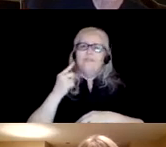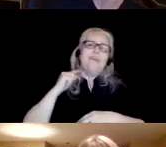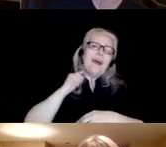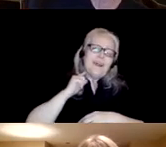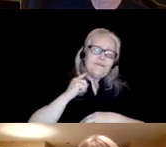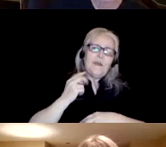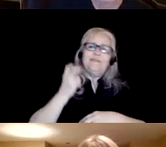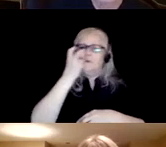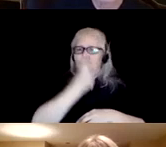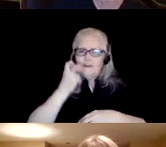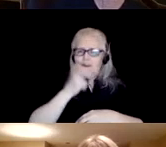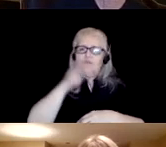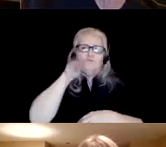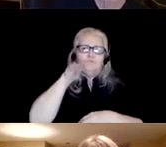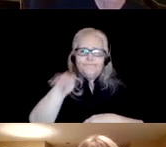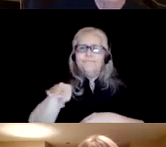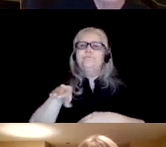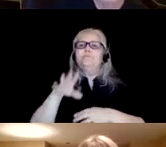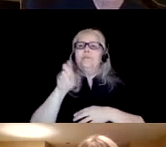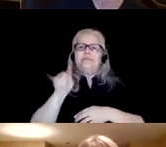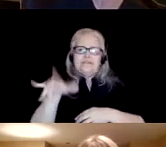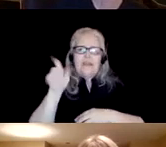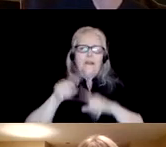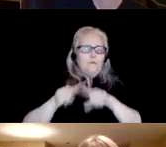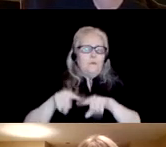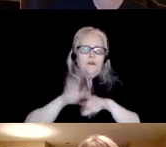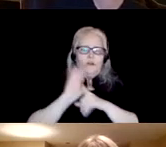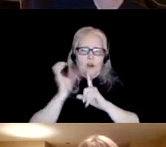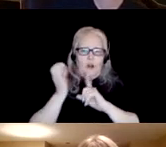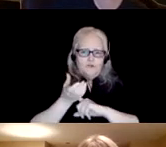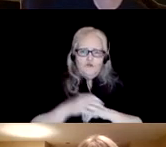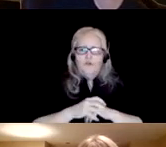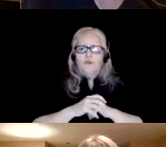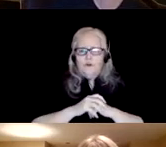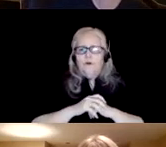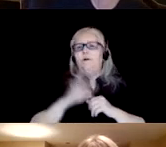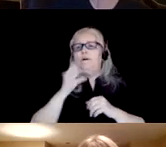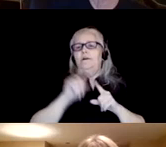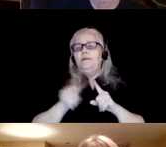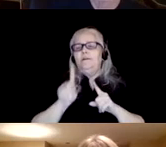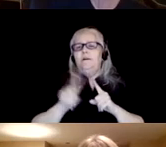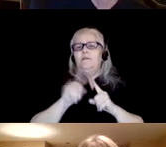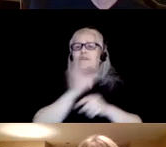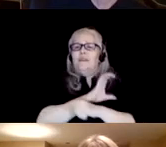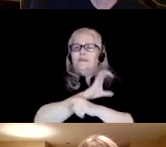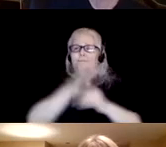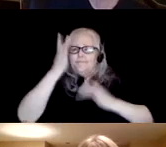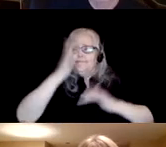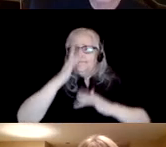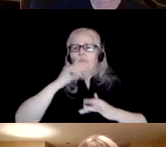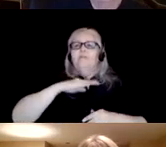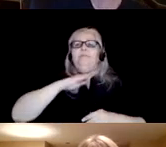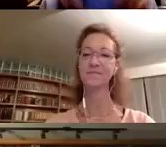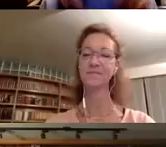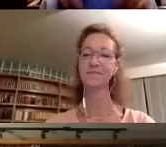song styles in many cultures cultures the analysis and treatment of clinical clinical disorders of the lower vocal tract and its role